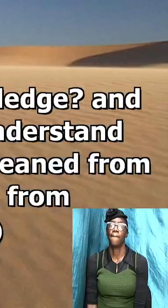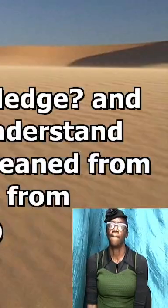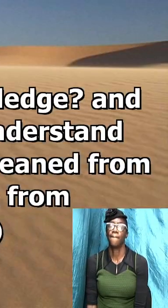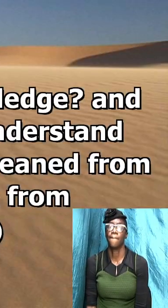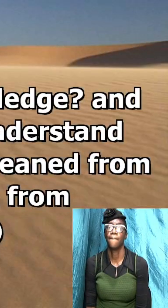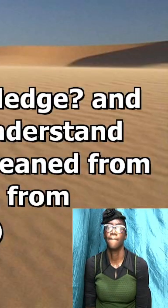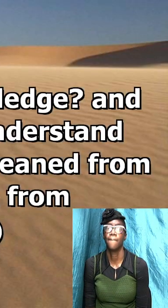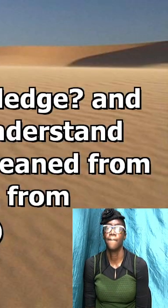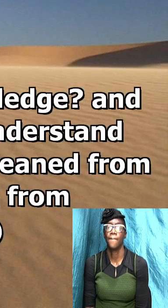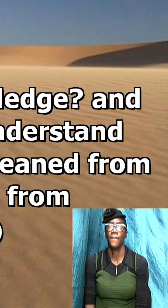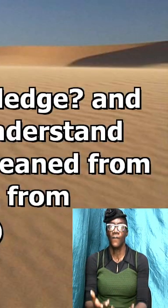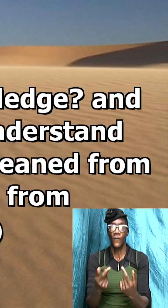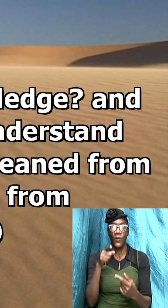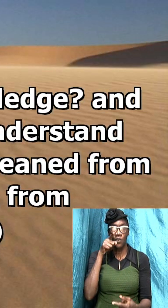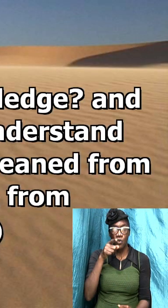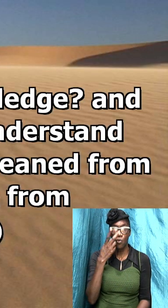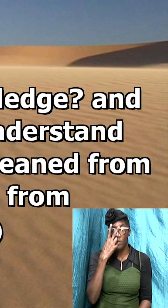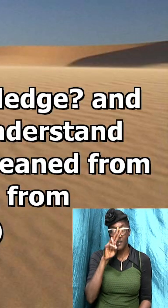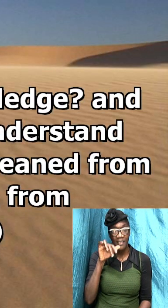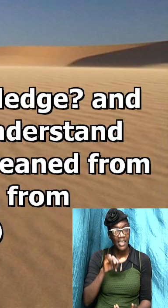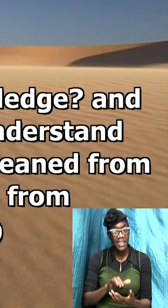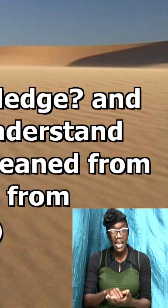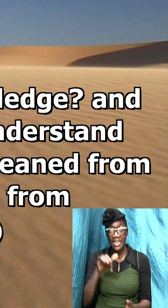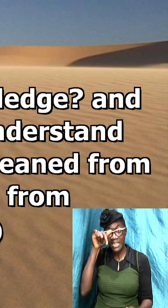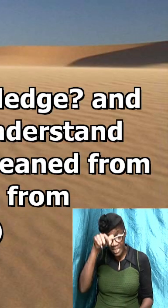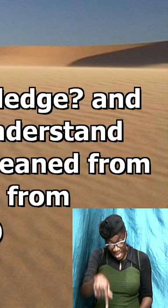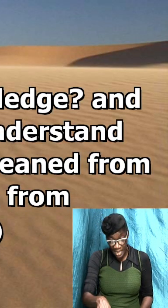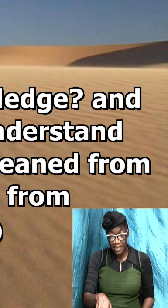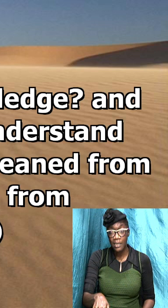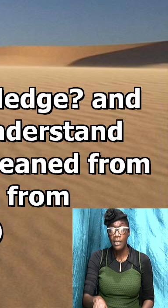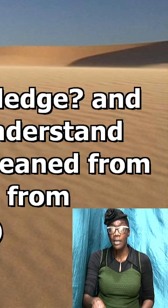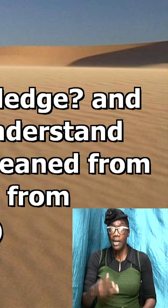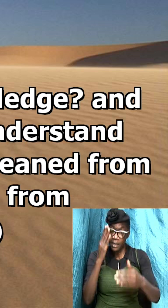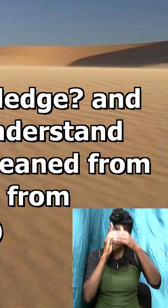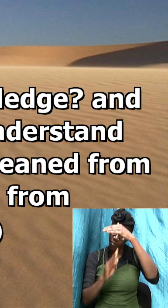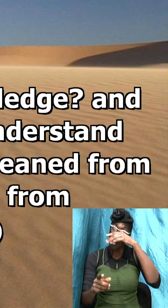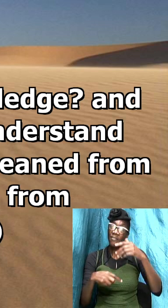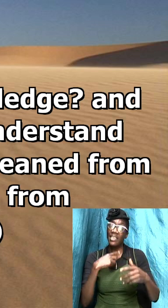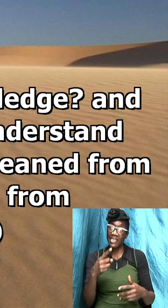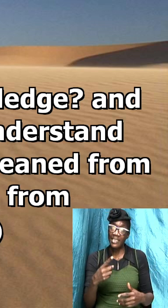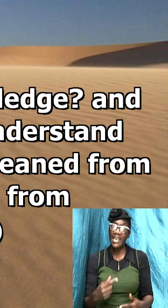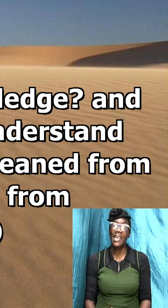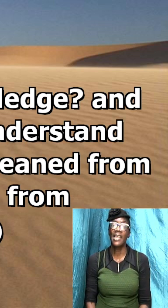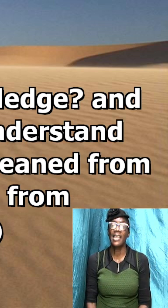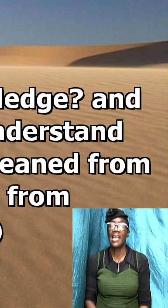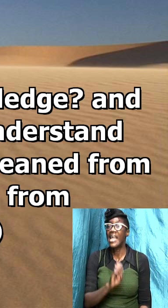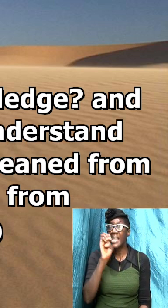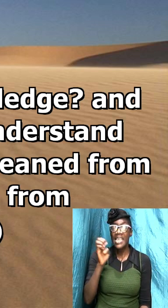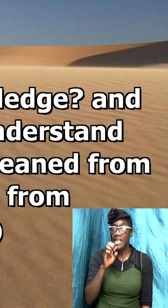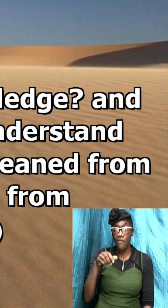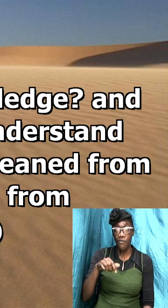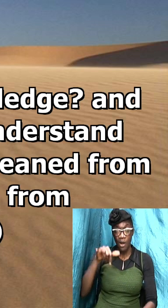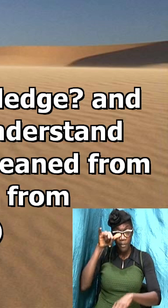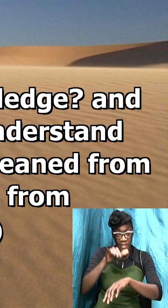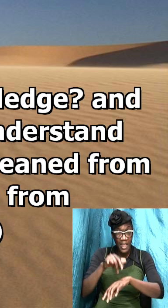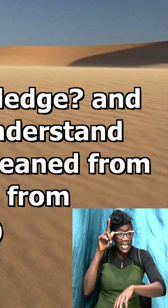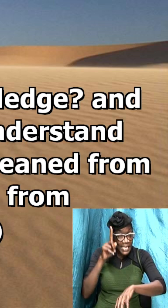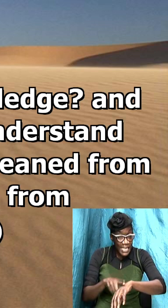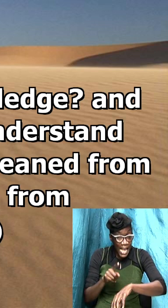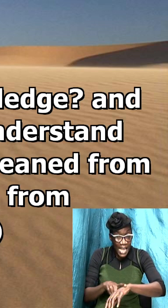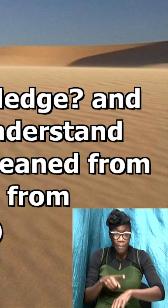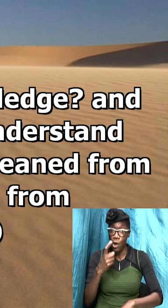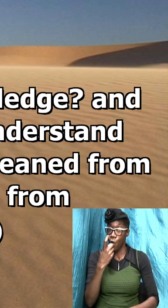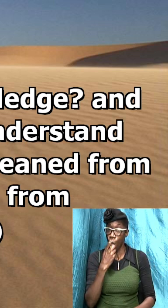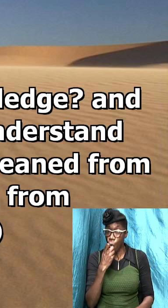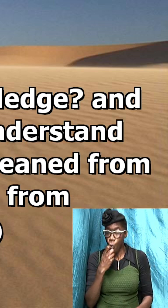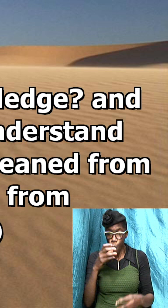I want you to see that this is what the prophet was saying mighty God even from that time whom shall he